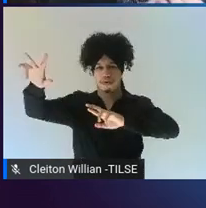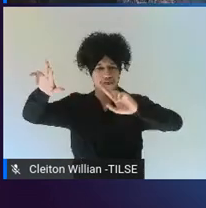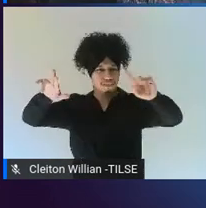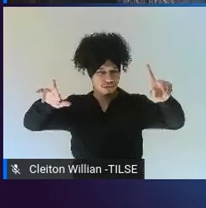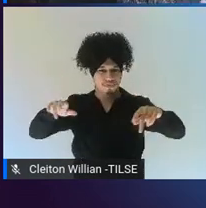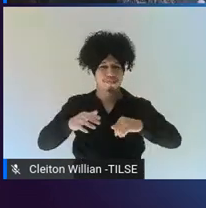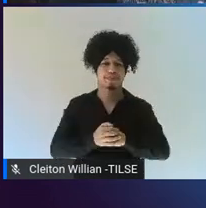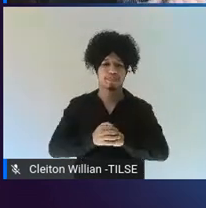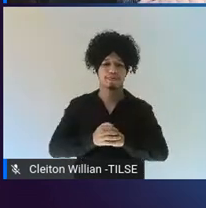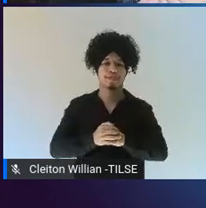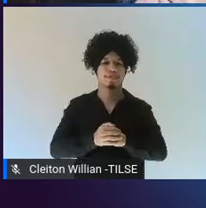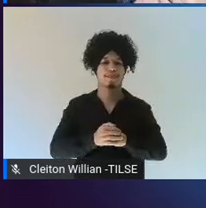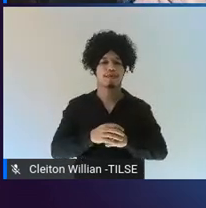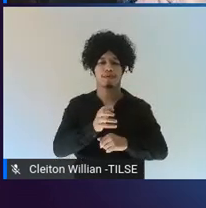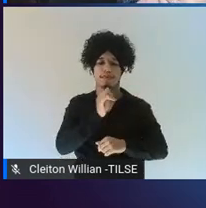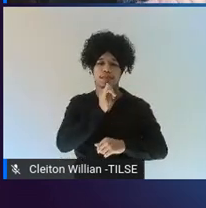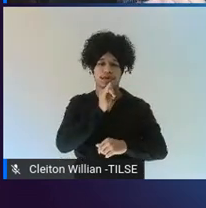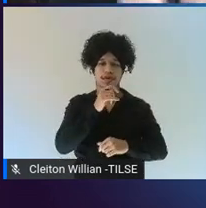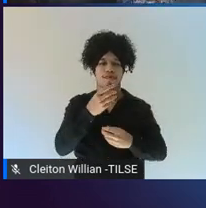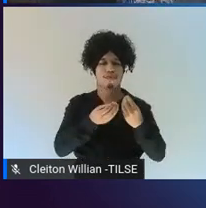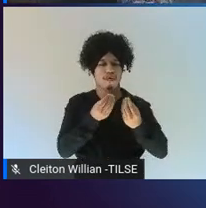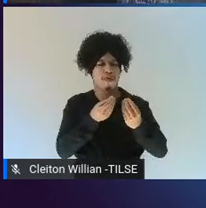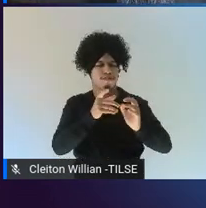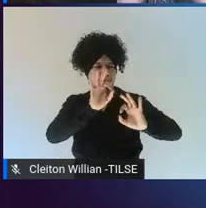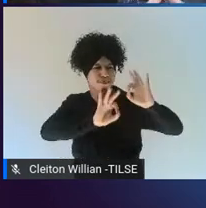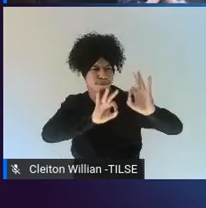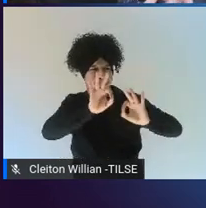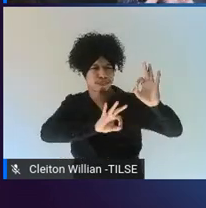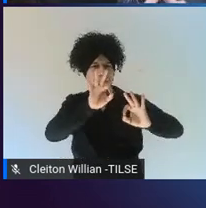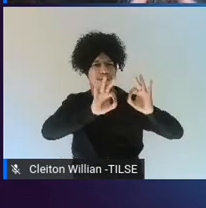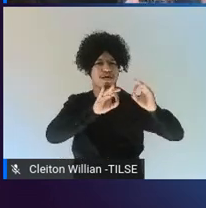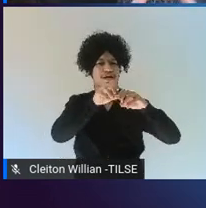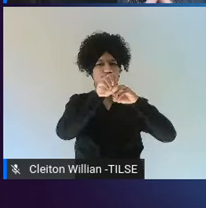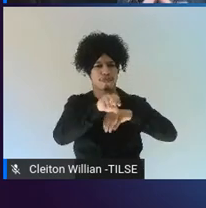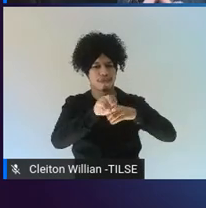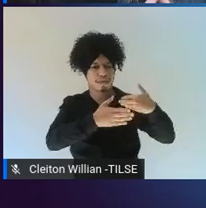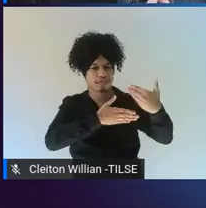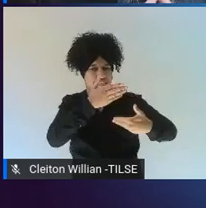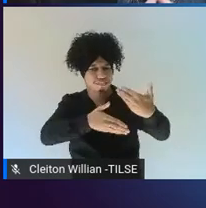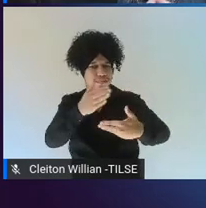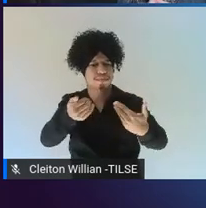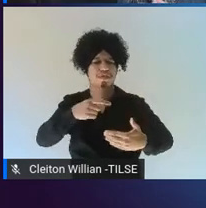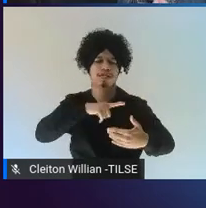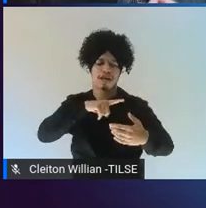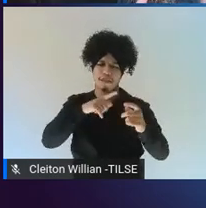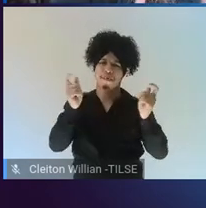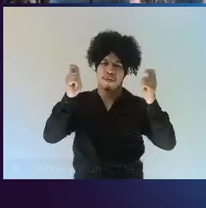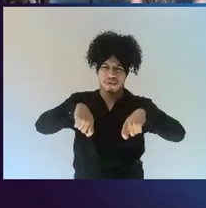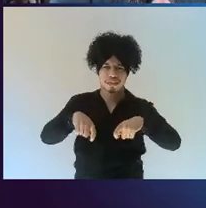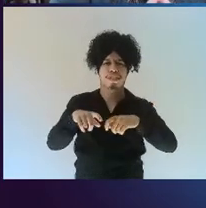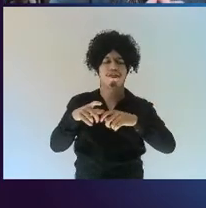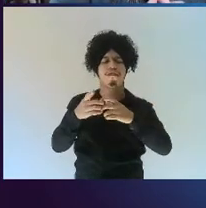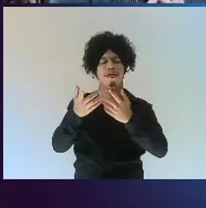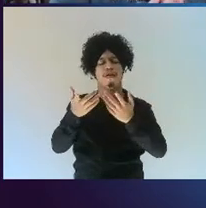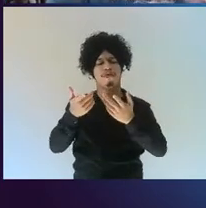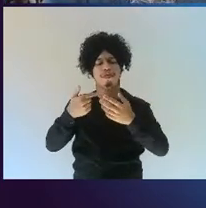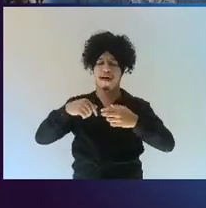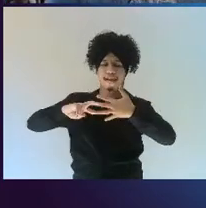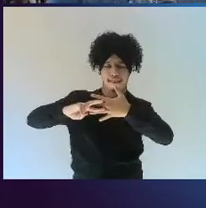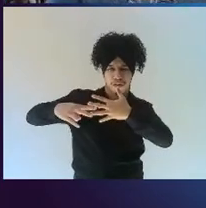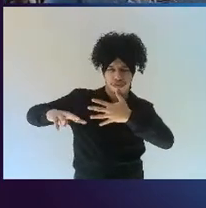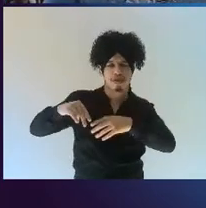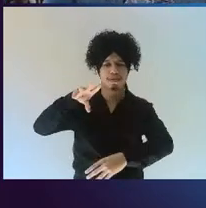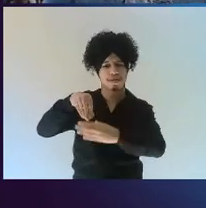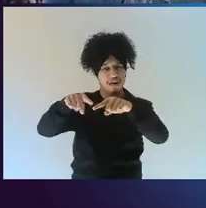that we make in design can have ramifications in the classroom that make the programs start to look very